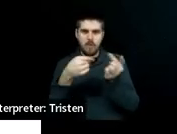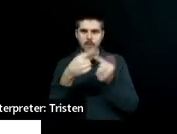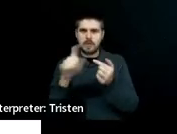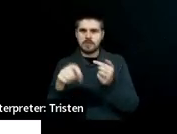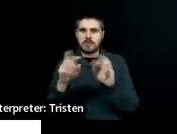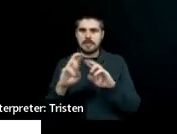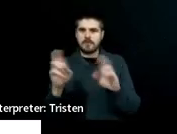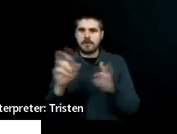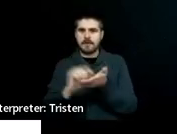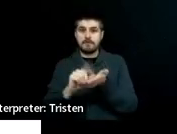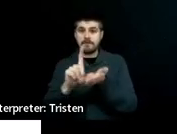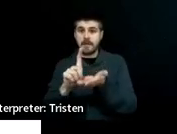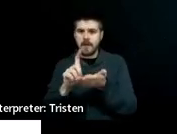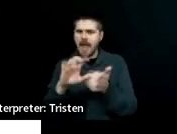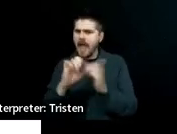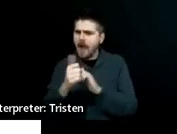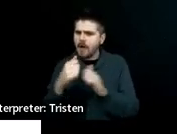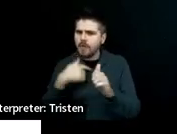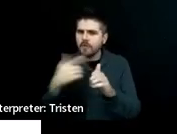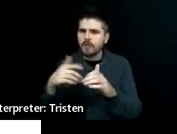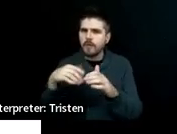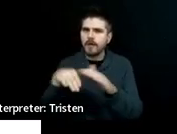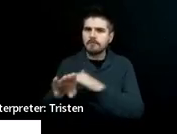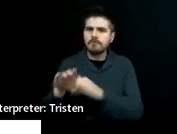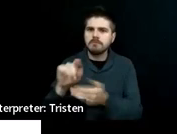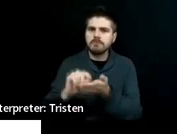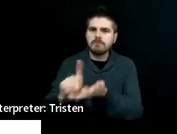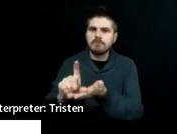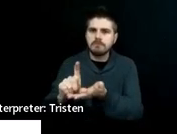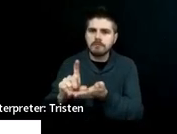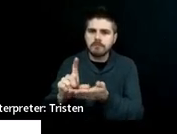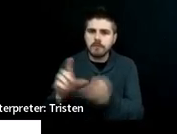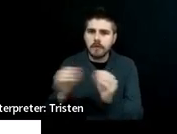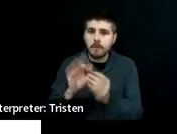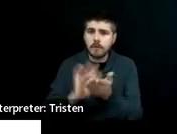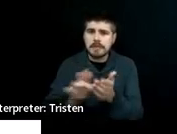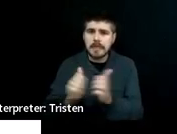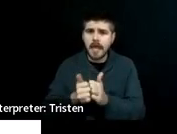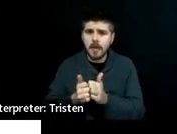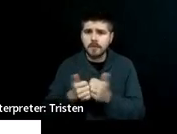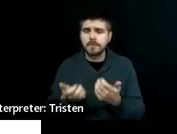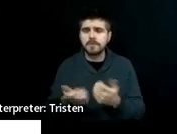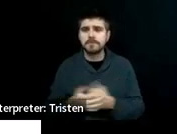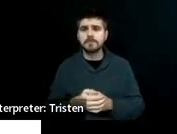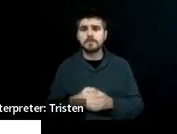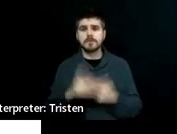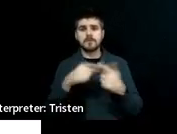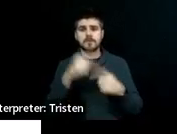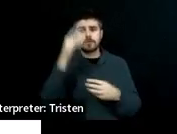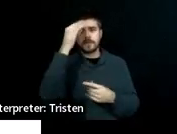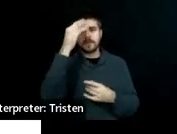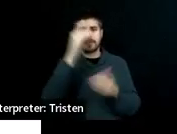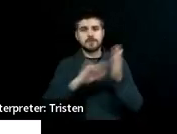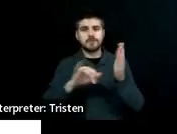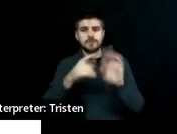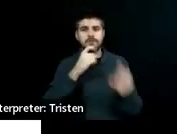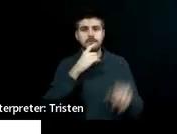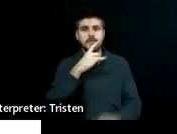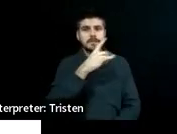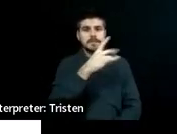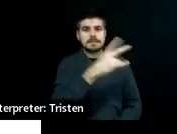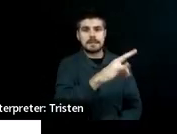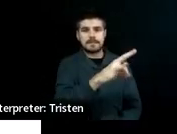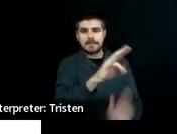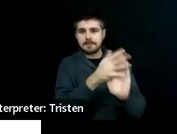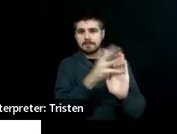prescription as well? Because when we're thinking of our students age 17 doing age of majority, that means